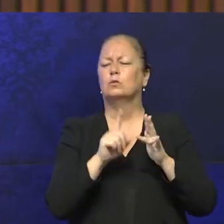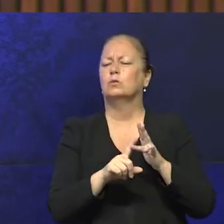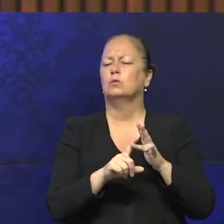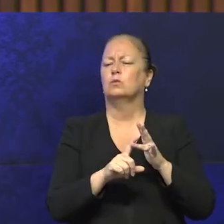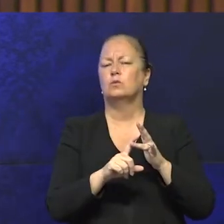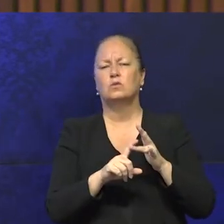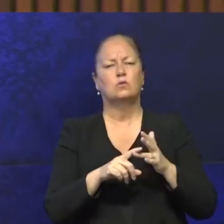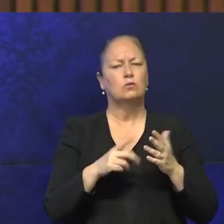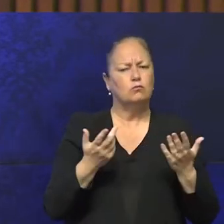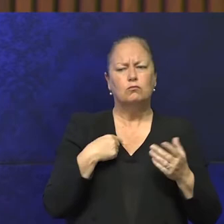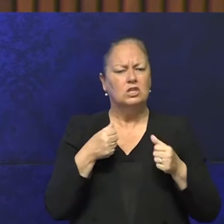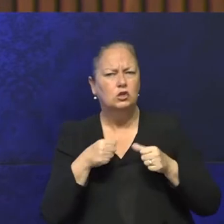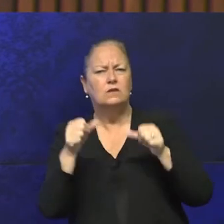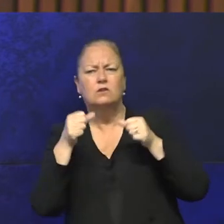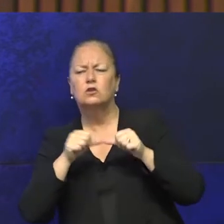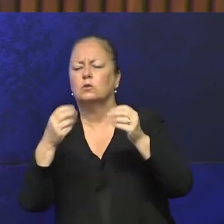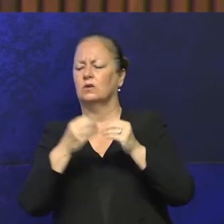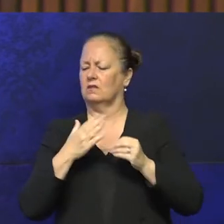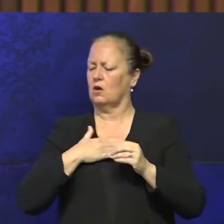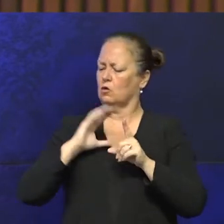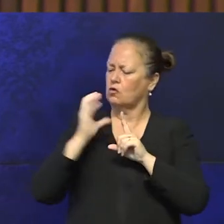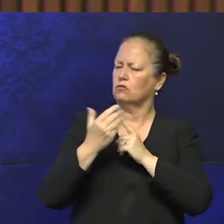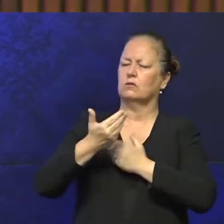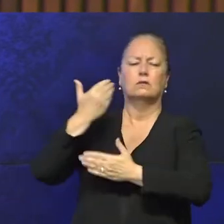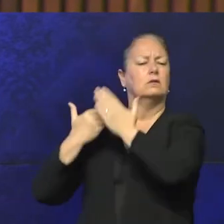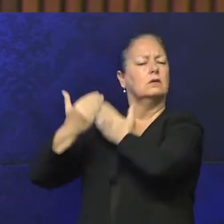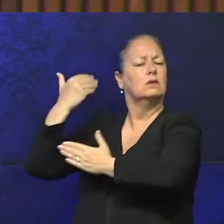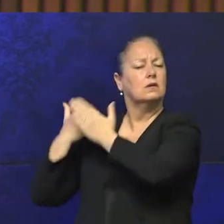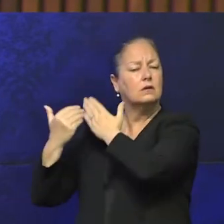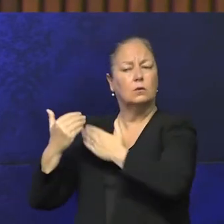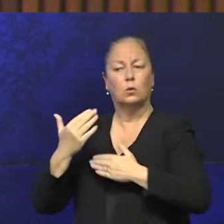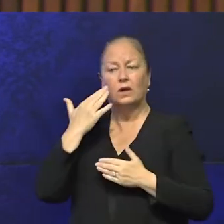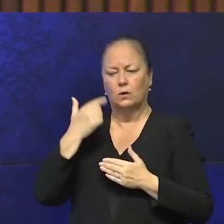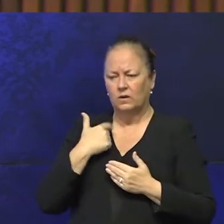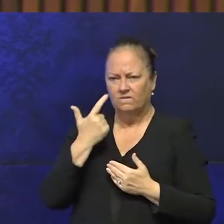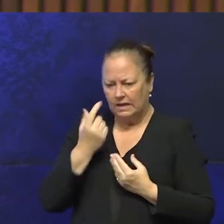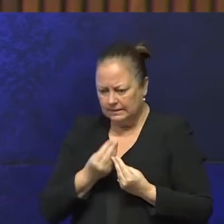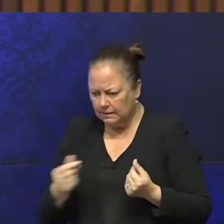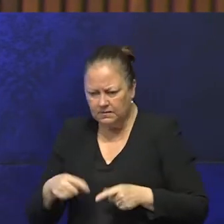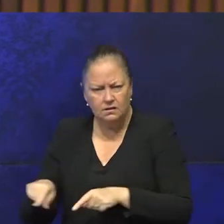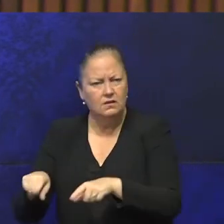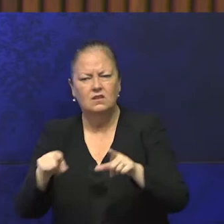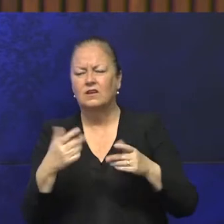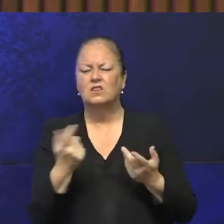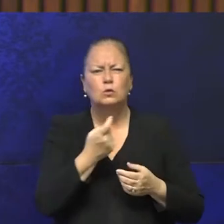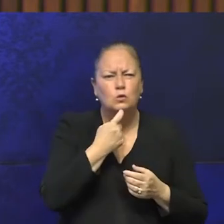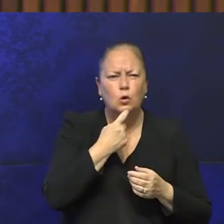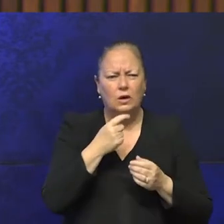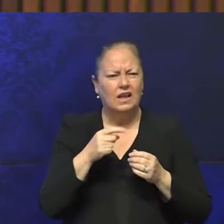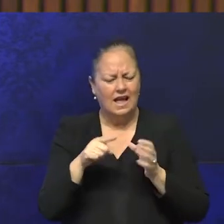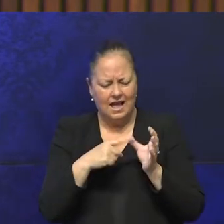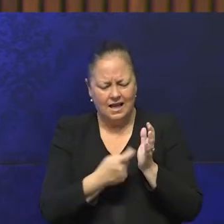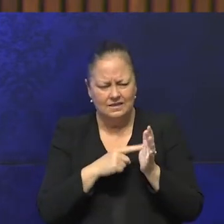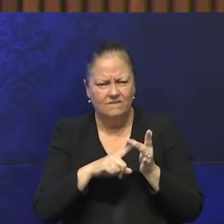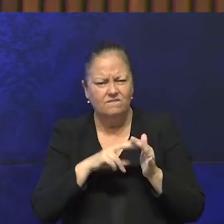achieving with our cultural heritage, because every time we find something in the ground, stone artefact, it tells us another